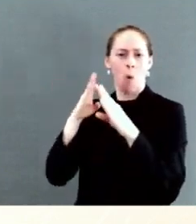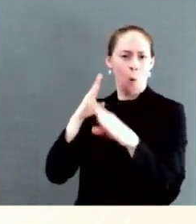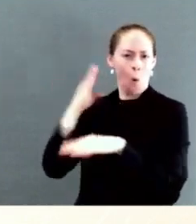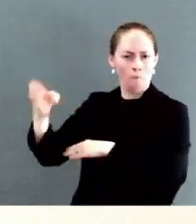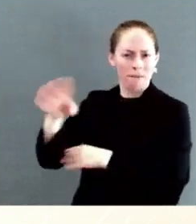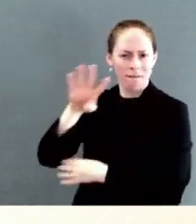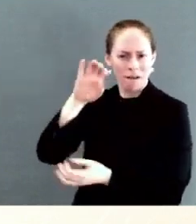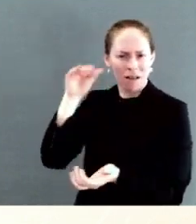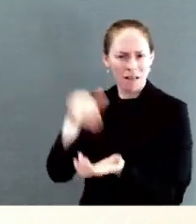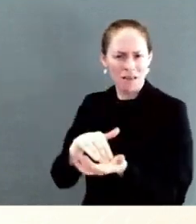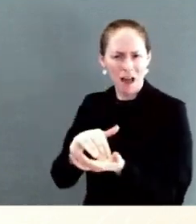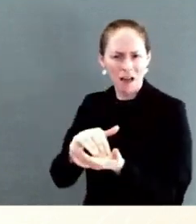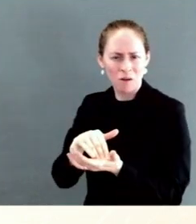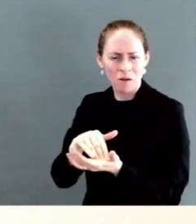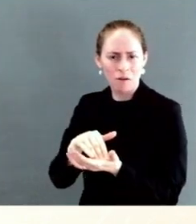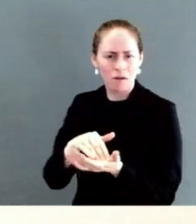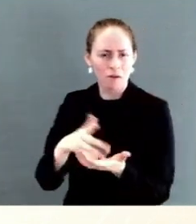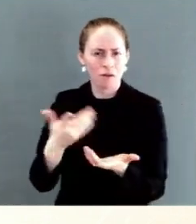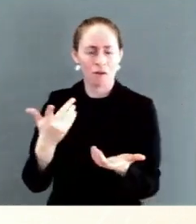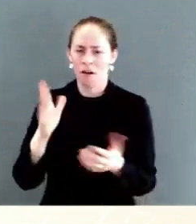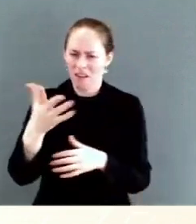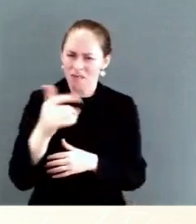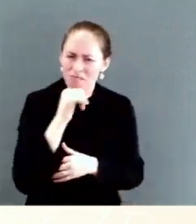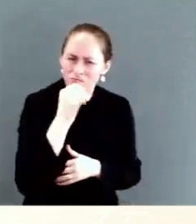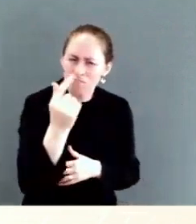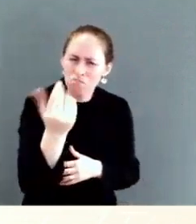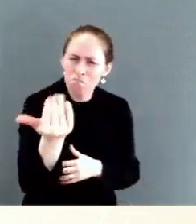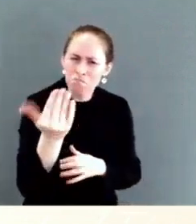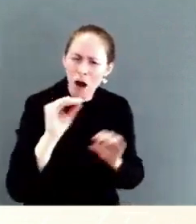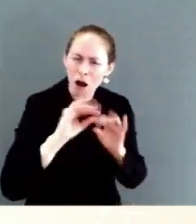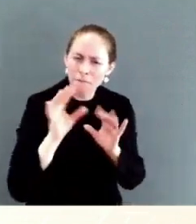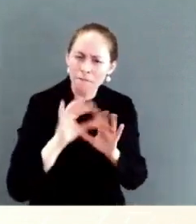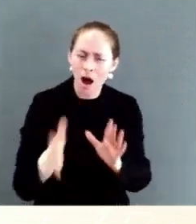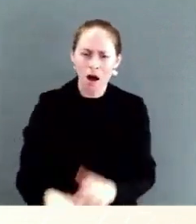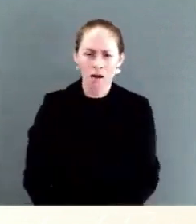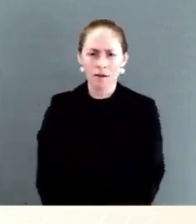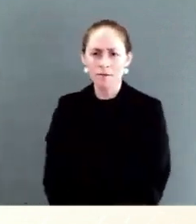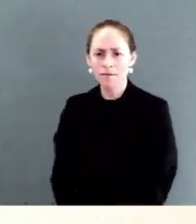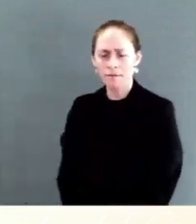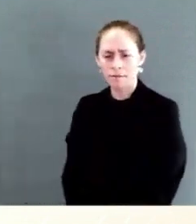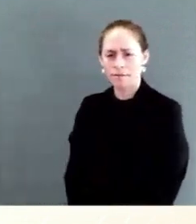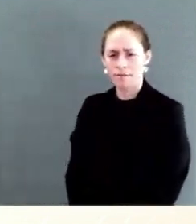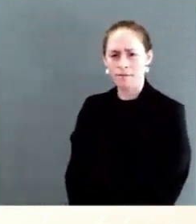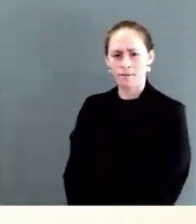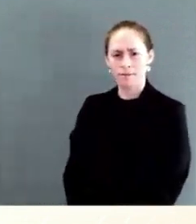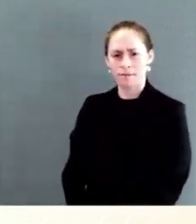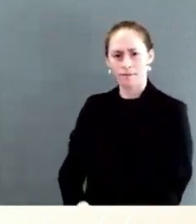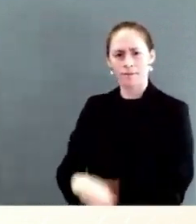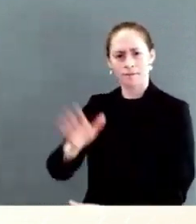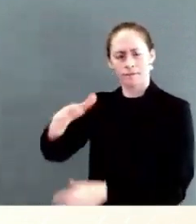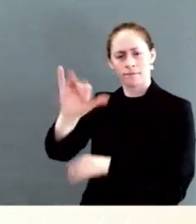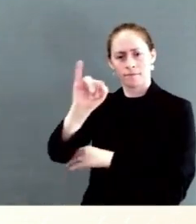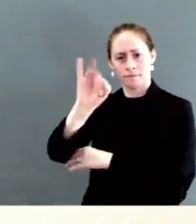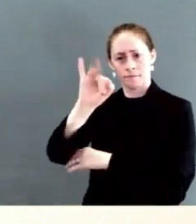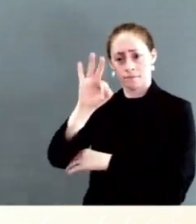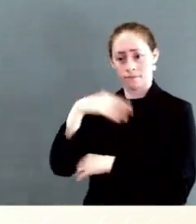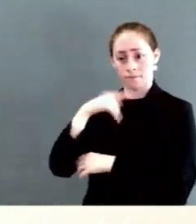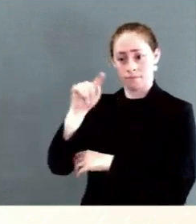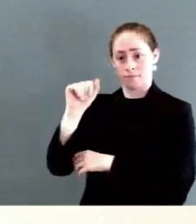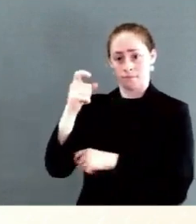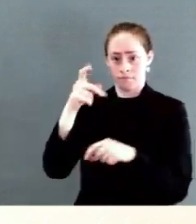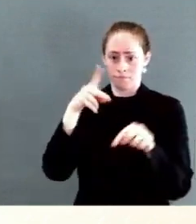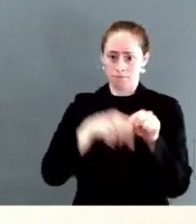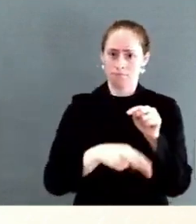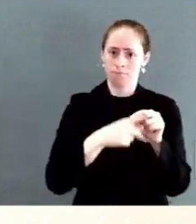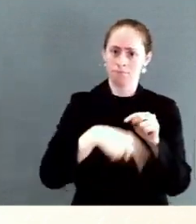making more than $400 that raising taxes on somebody making less than $400,000? The So that's all you promised. Just no tax hikes for somebody